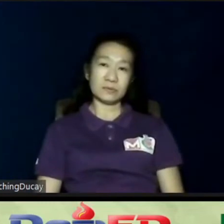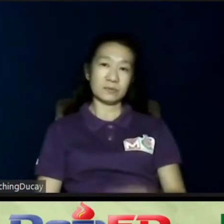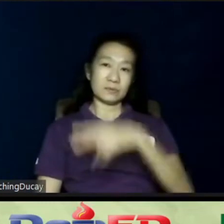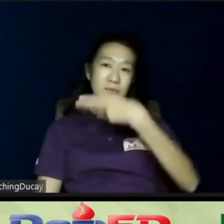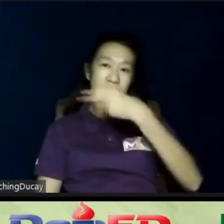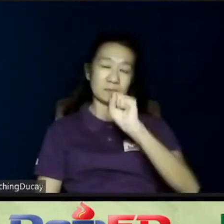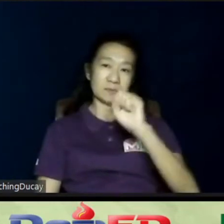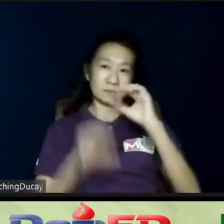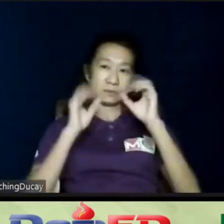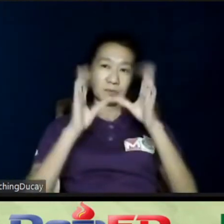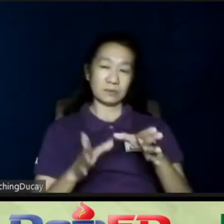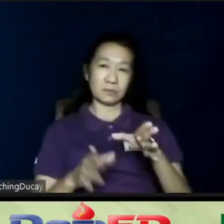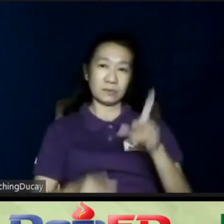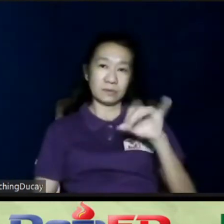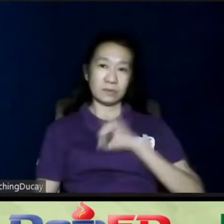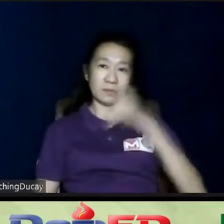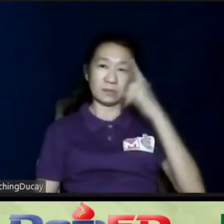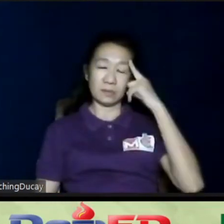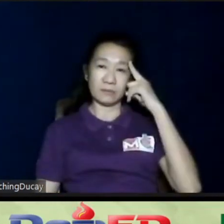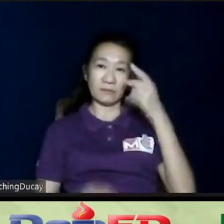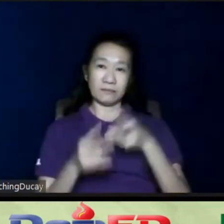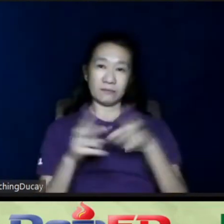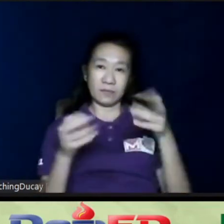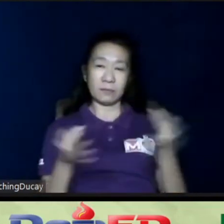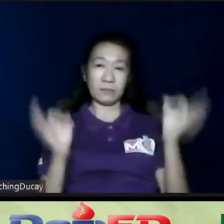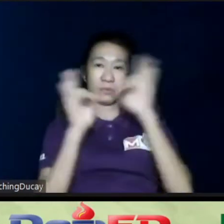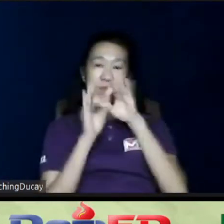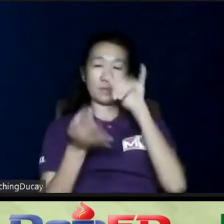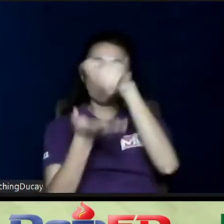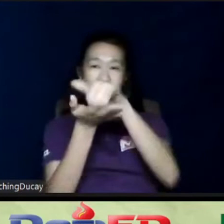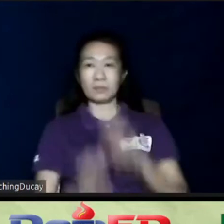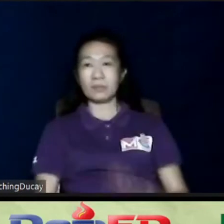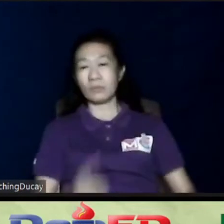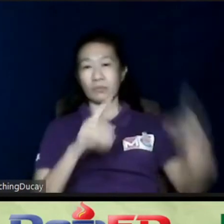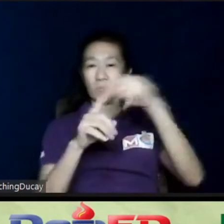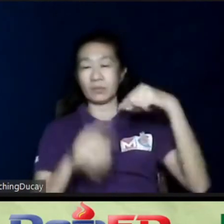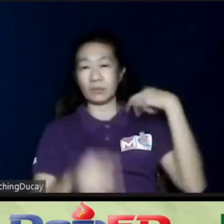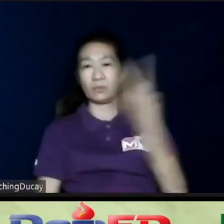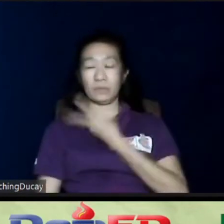I think very important din na when we